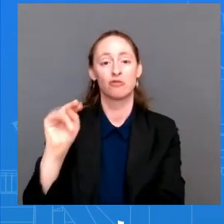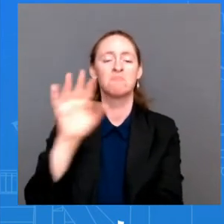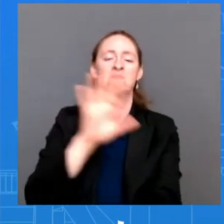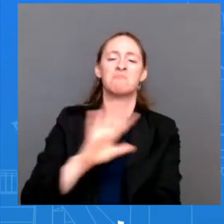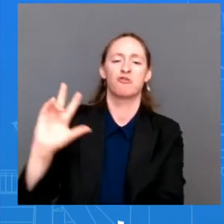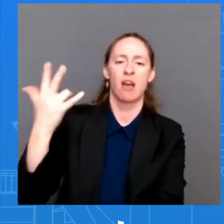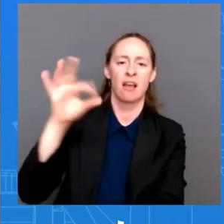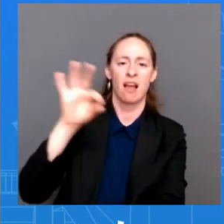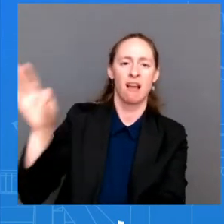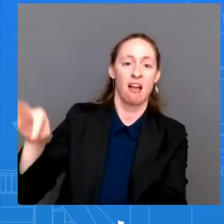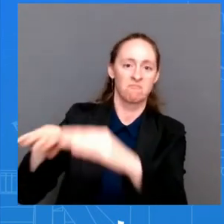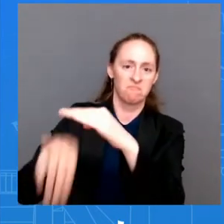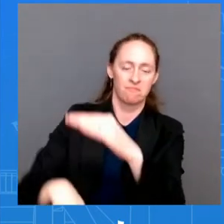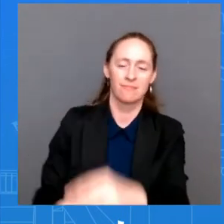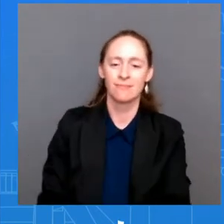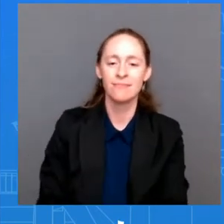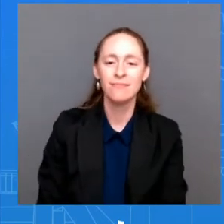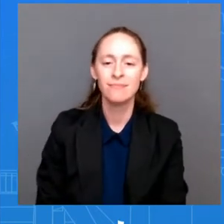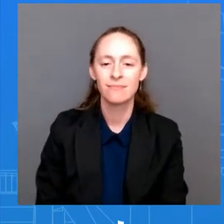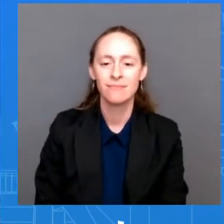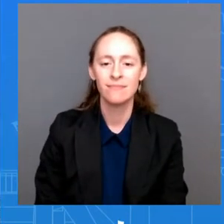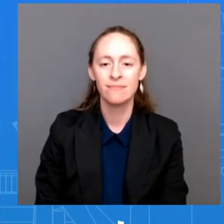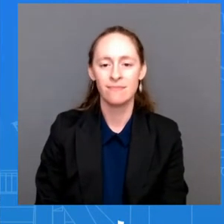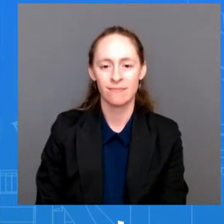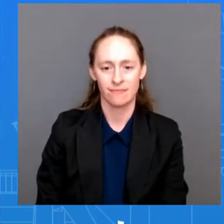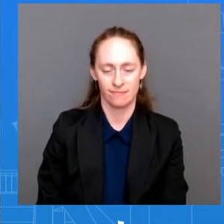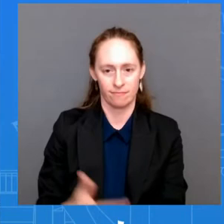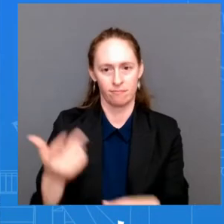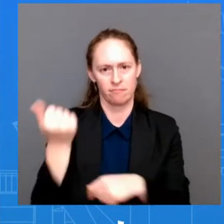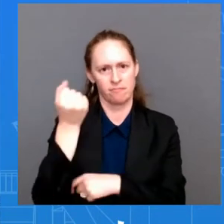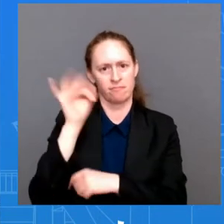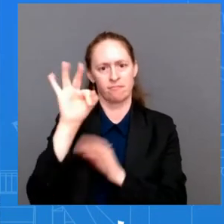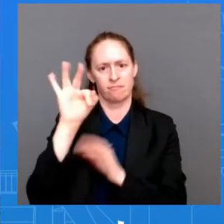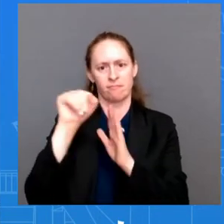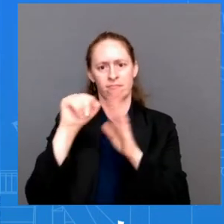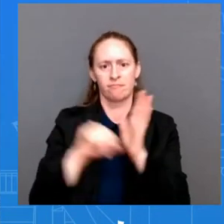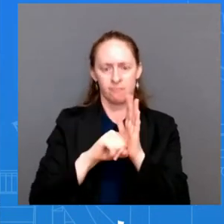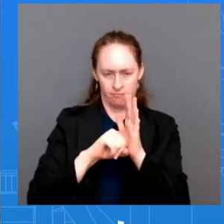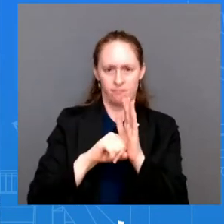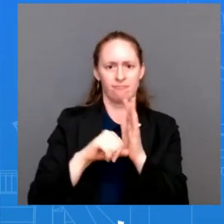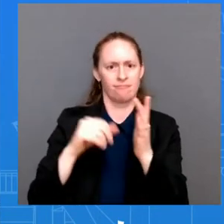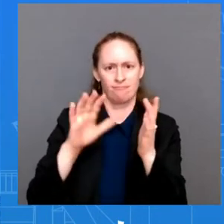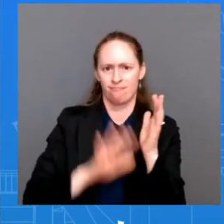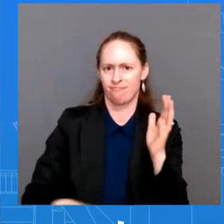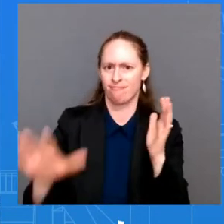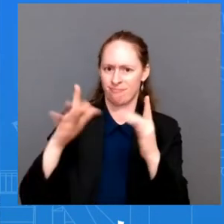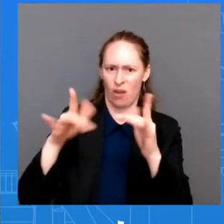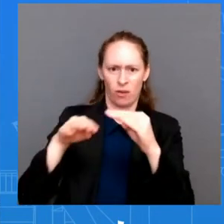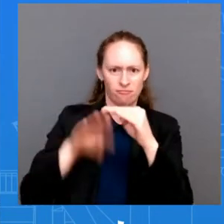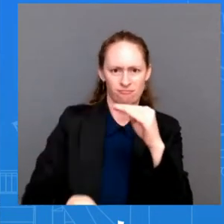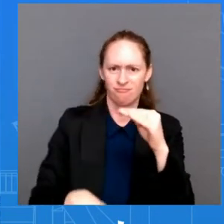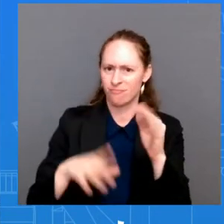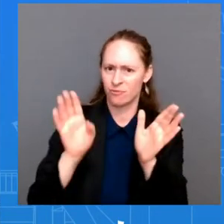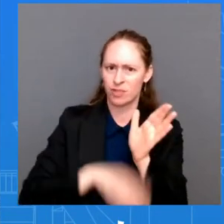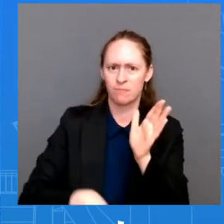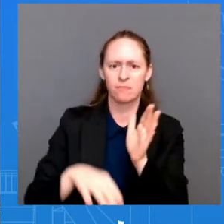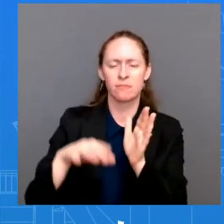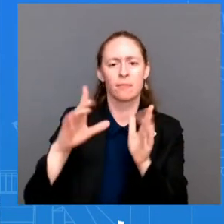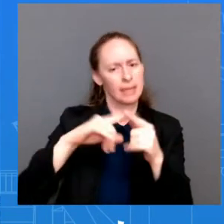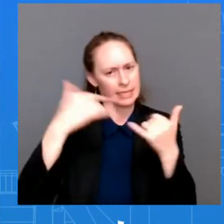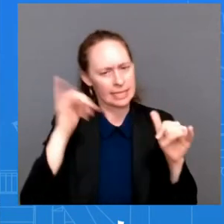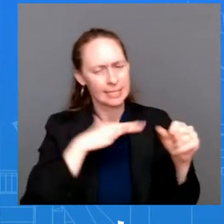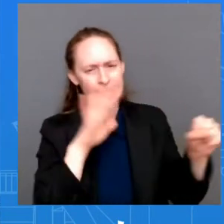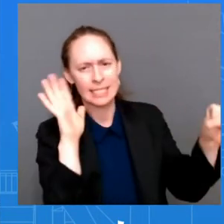Putin's war is still putting pressure on global oil supply, but President Biden is taking historic action to mitigate its